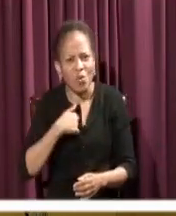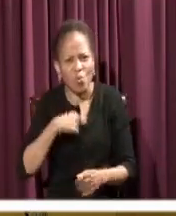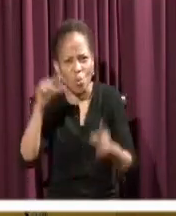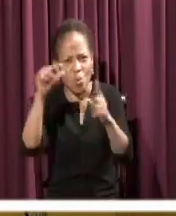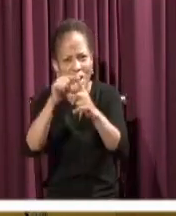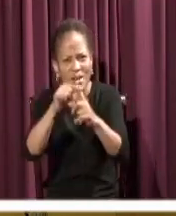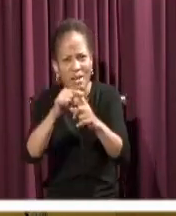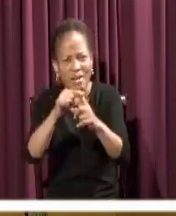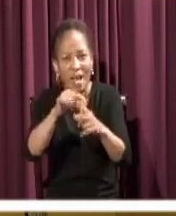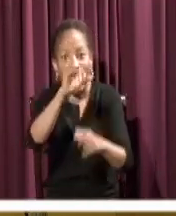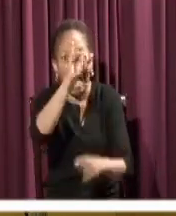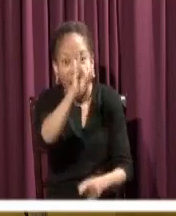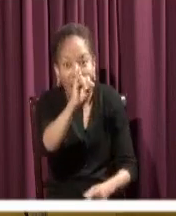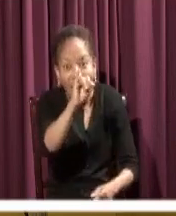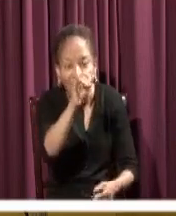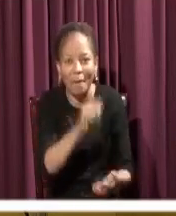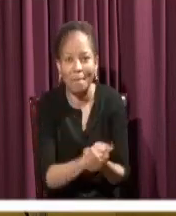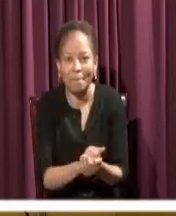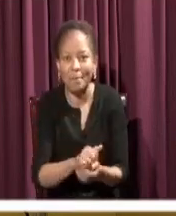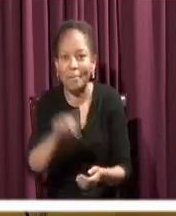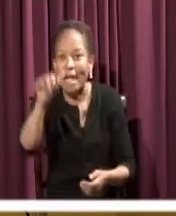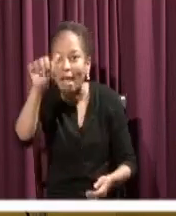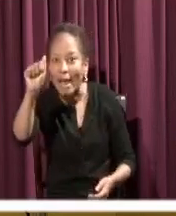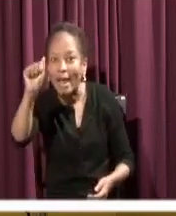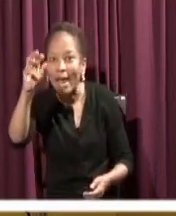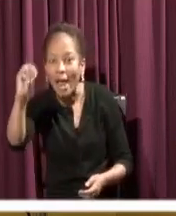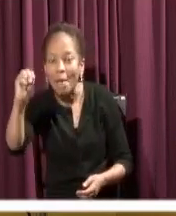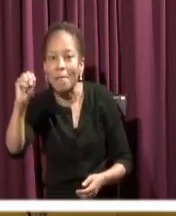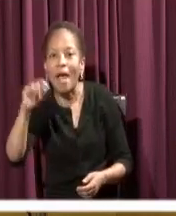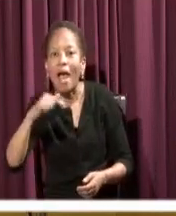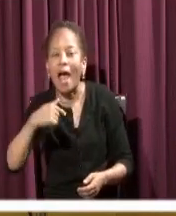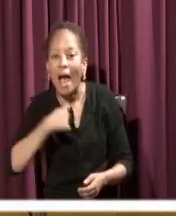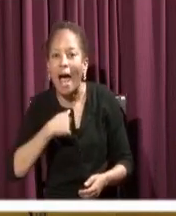that Jesus is claiming to be God.